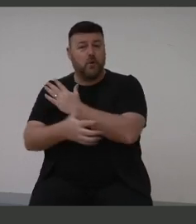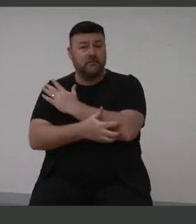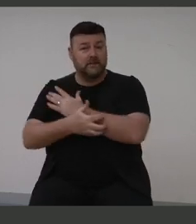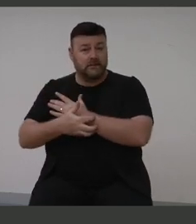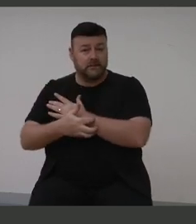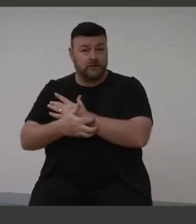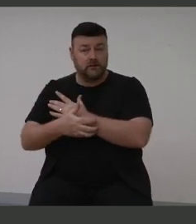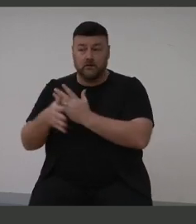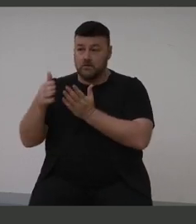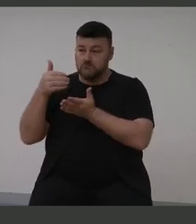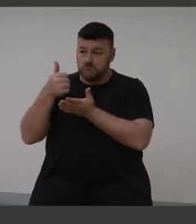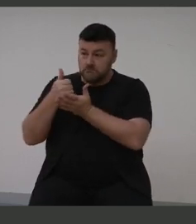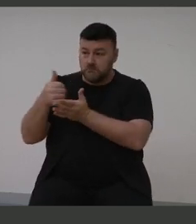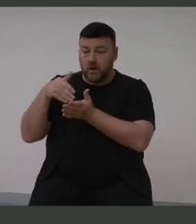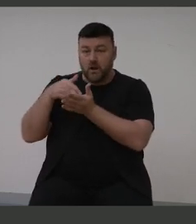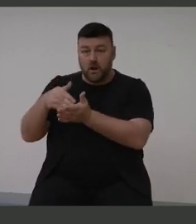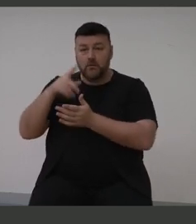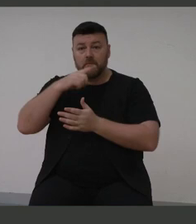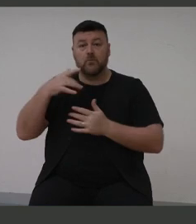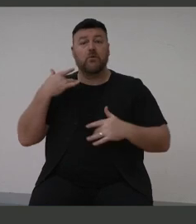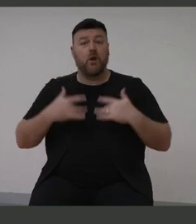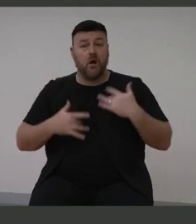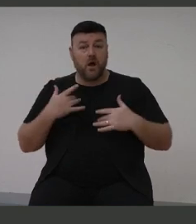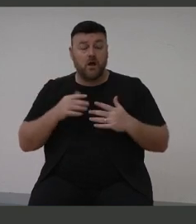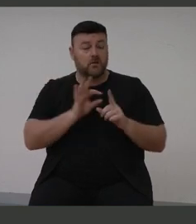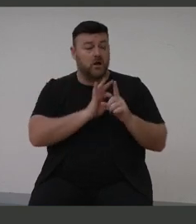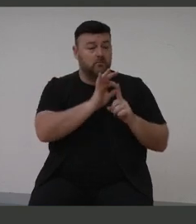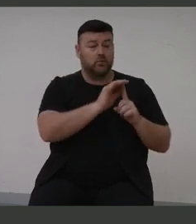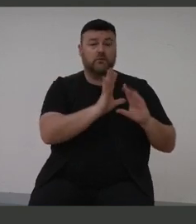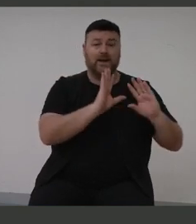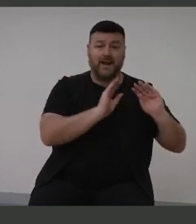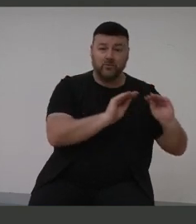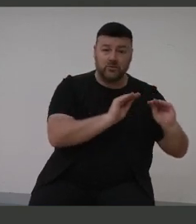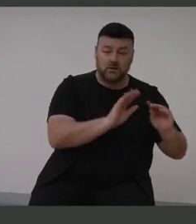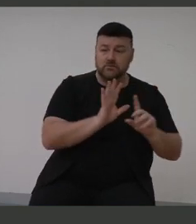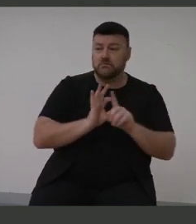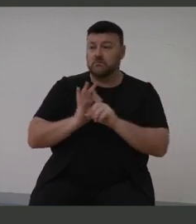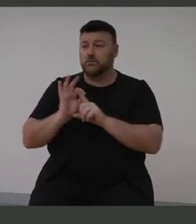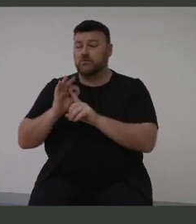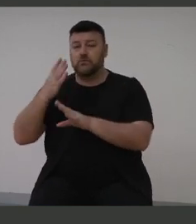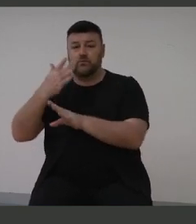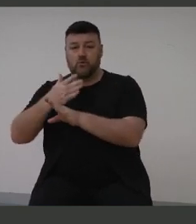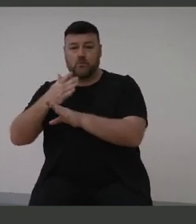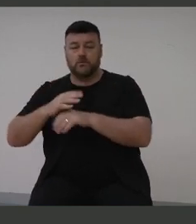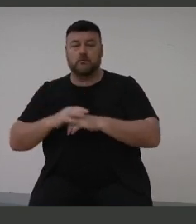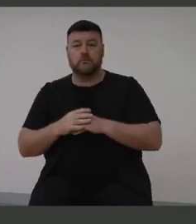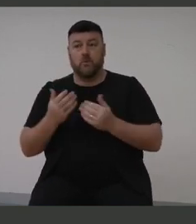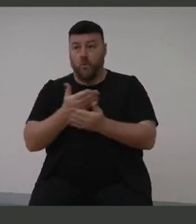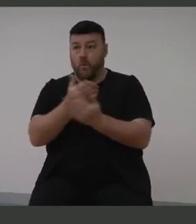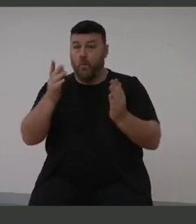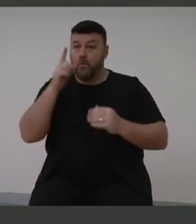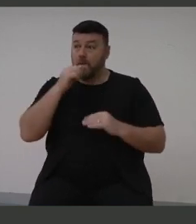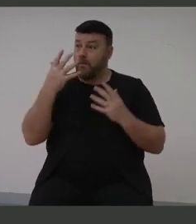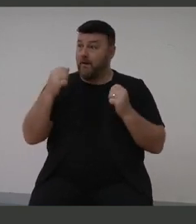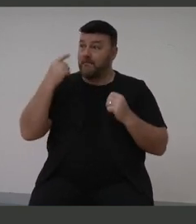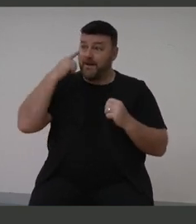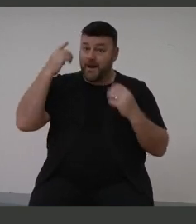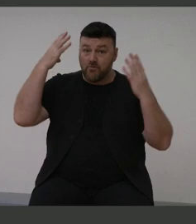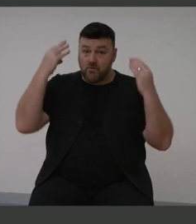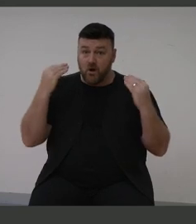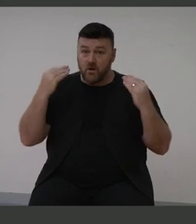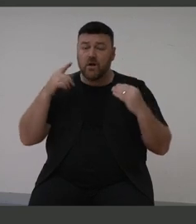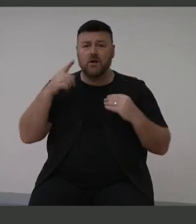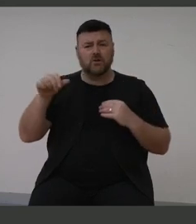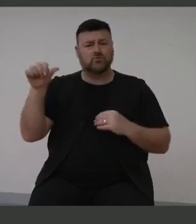and improving education and jobs. Every Australian with hearing loss deserves to be able to communicate well